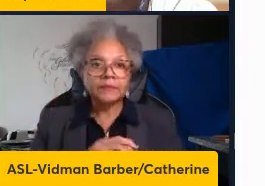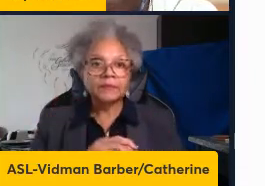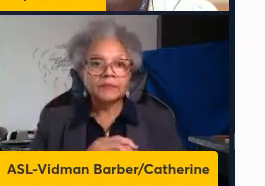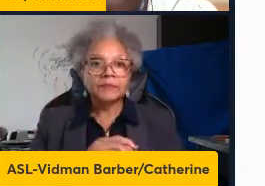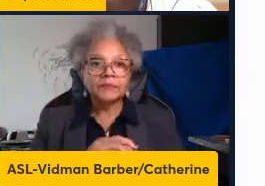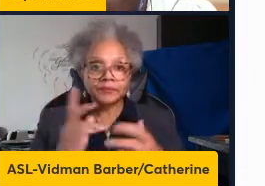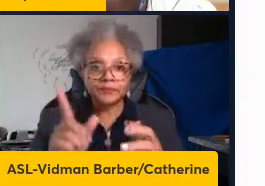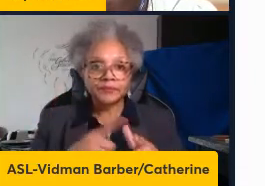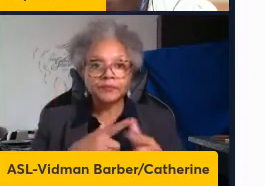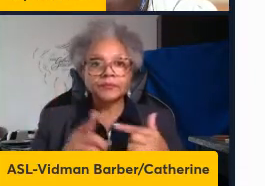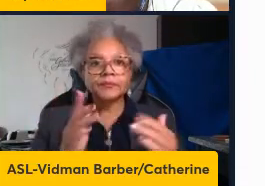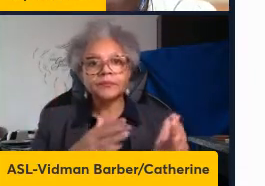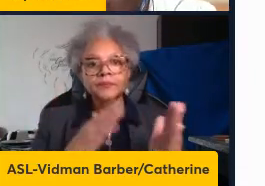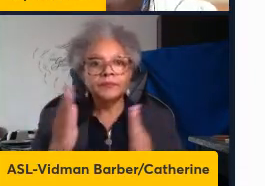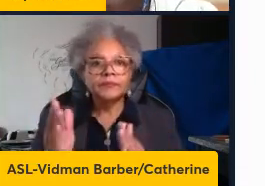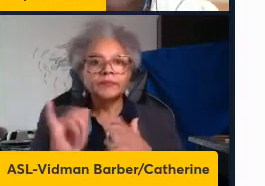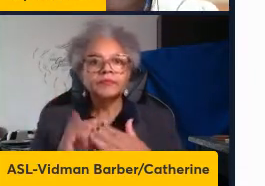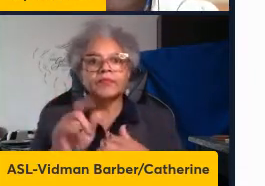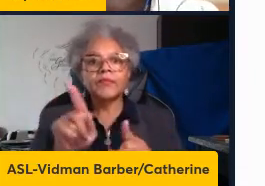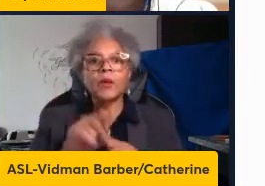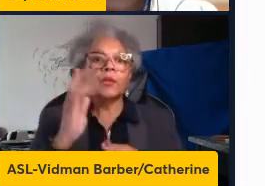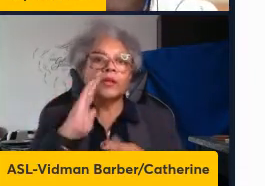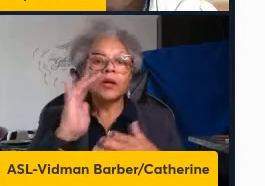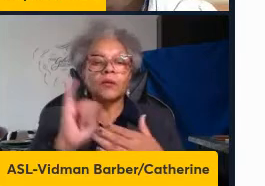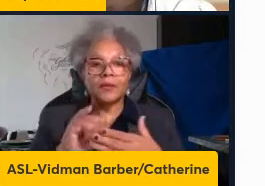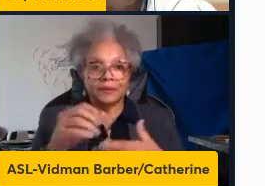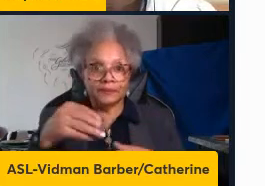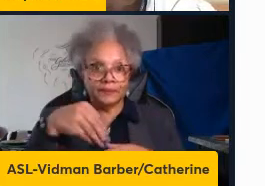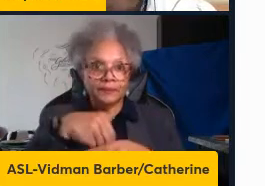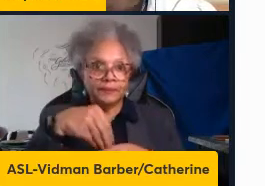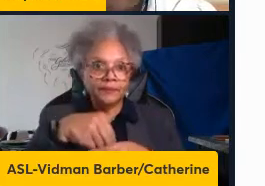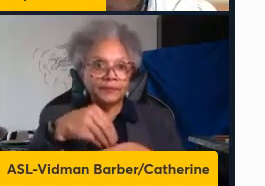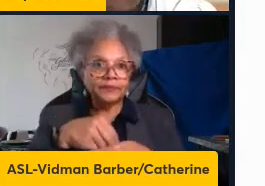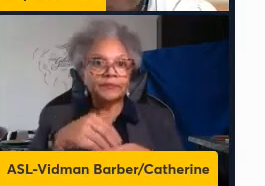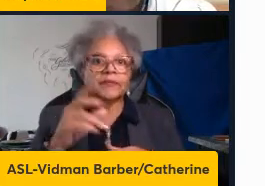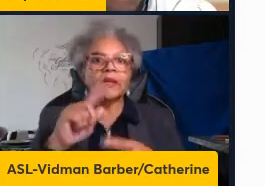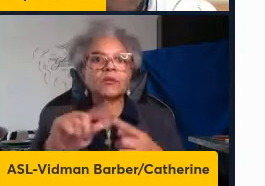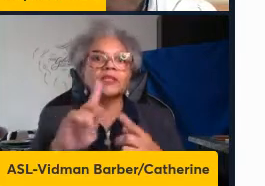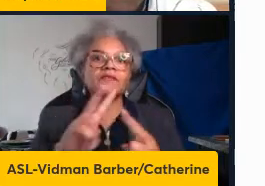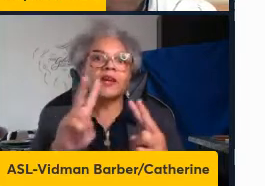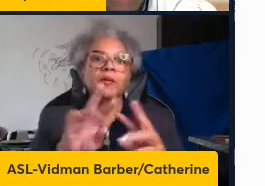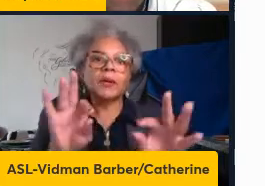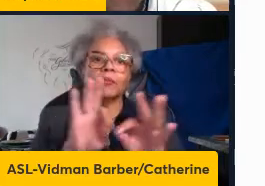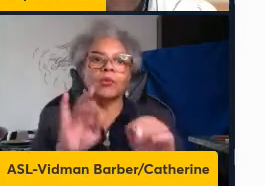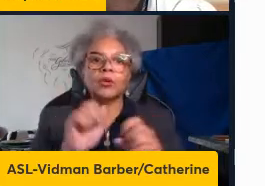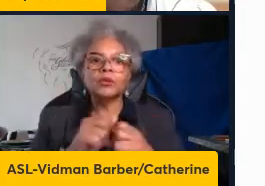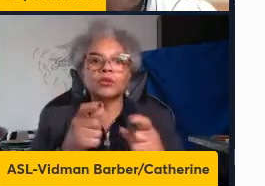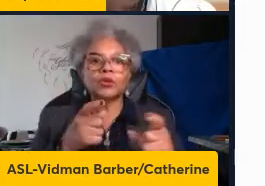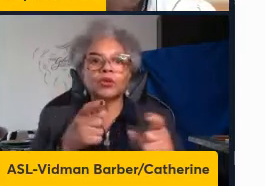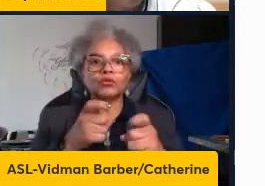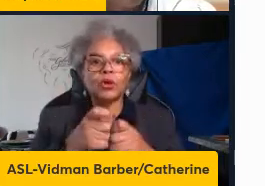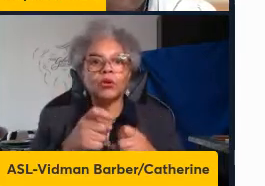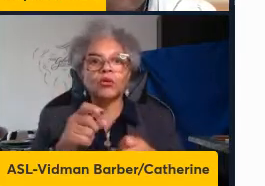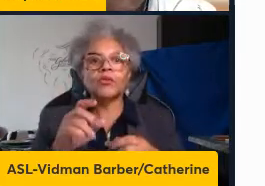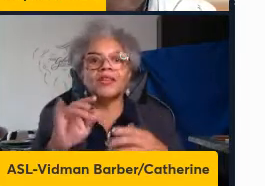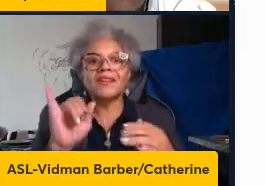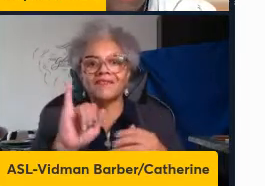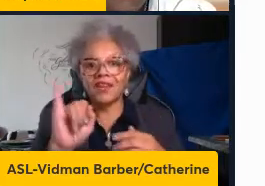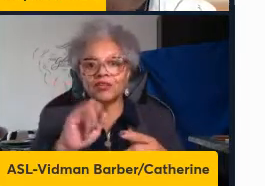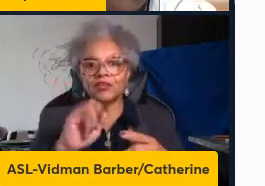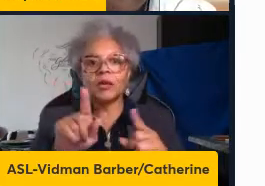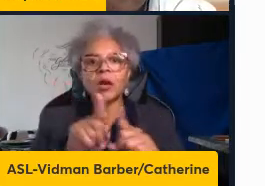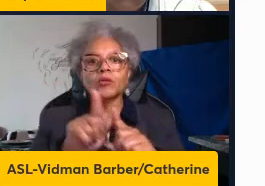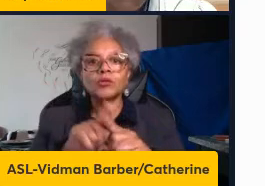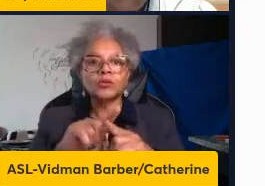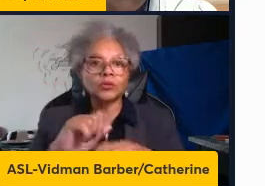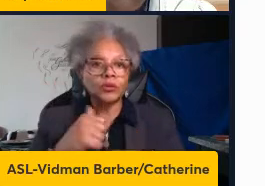moving on we know that the innate immunity that is very important to control virus infection but also to induce